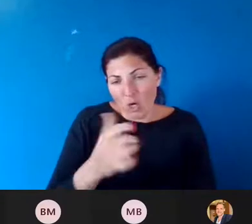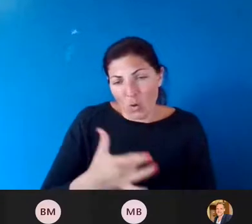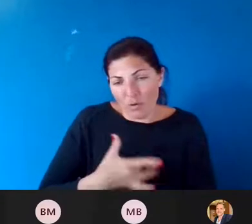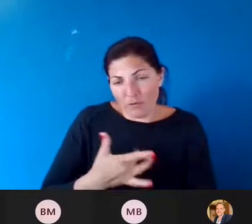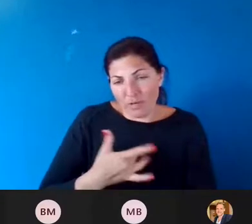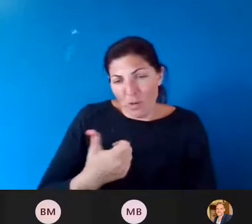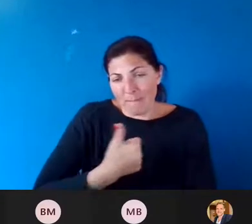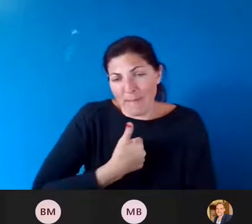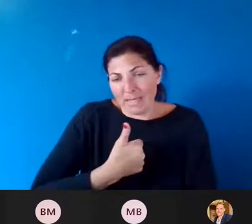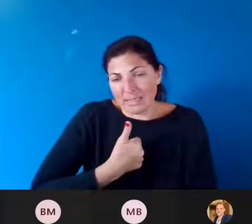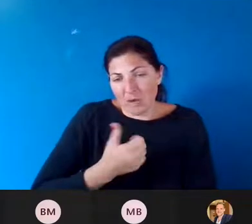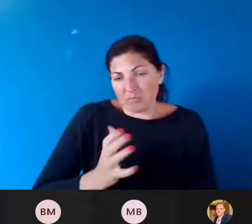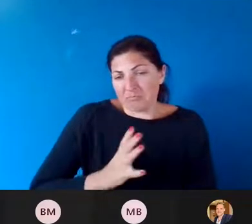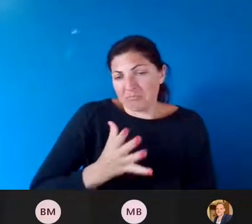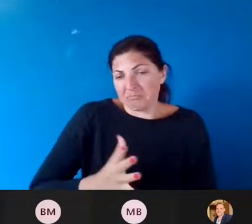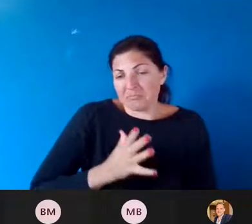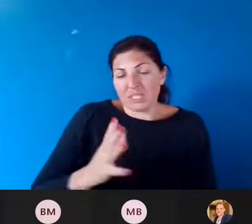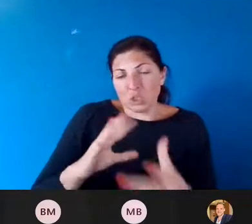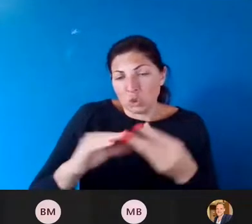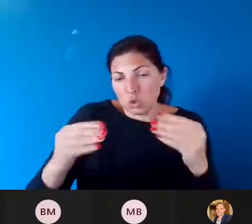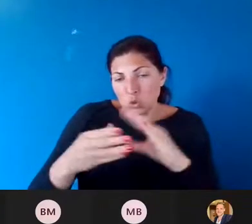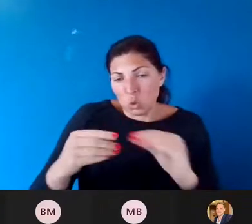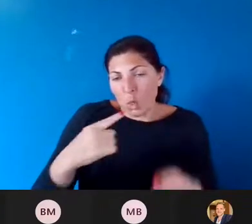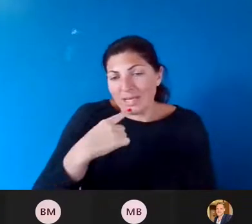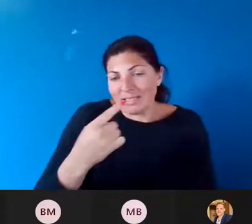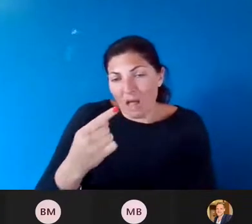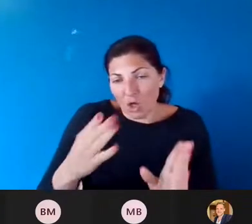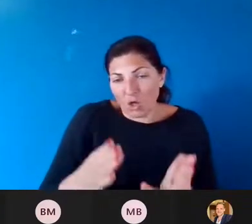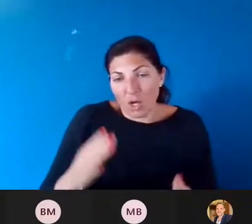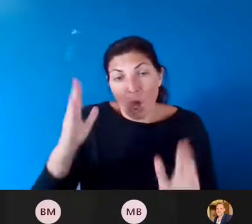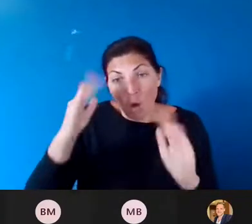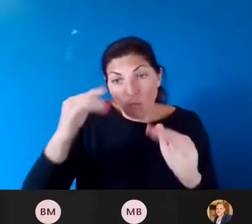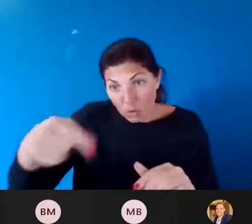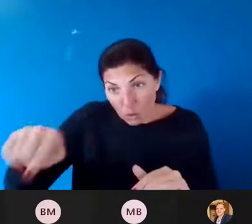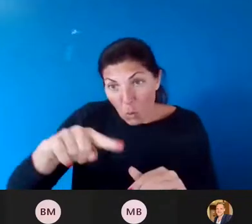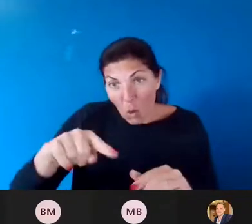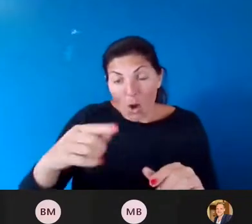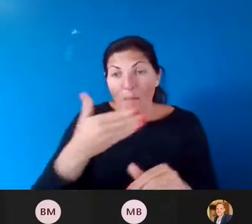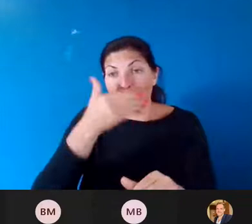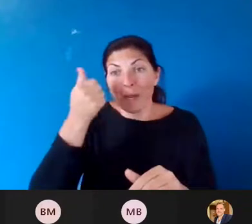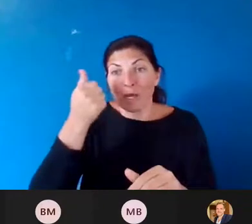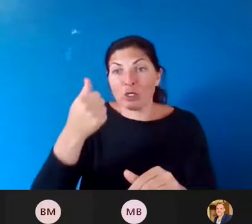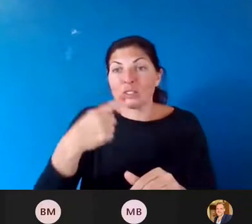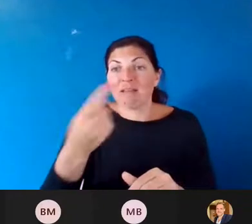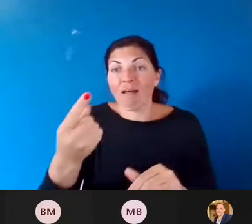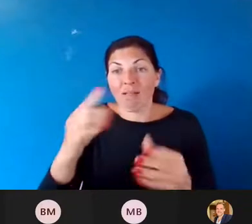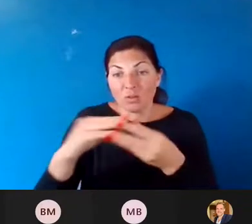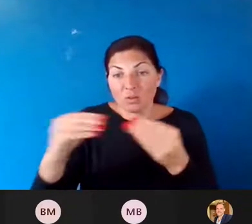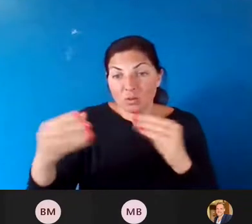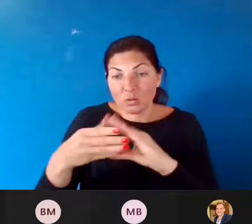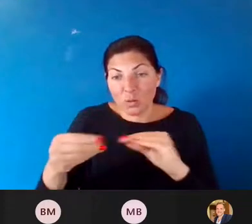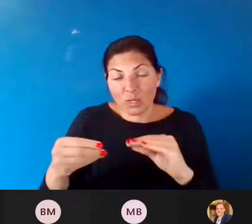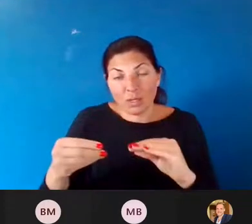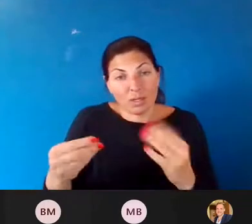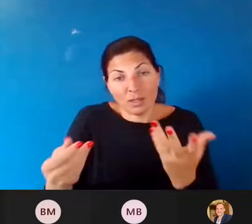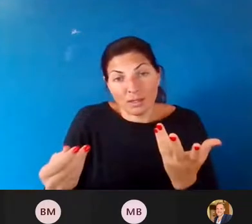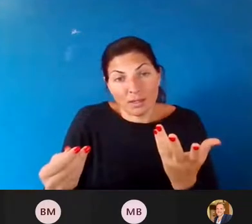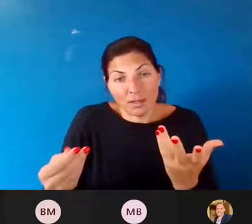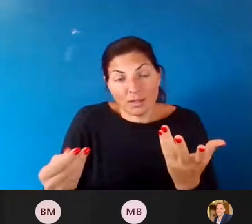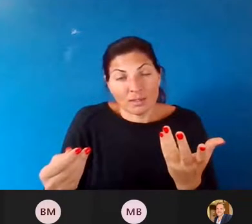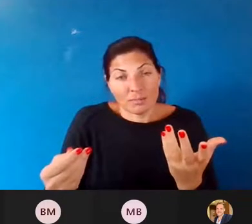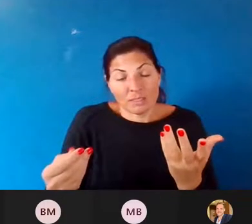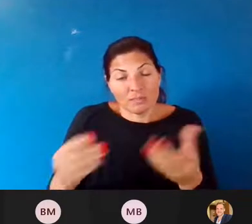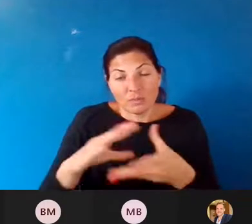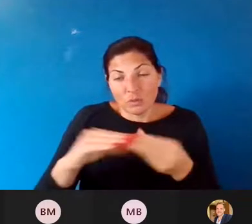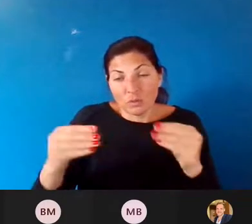hope there are people in the audience who are better storytellers than I am. I think we know that stories about people are compelling. know